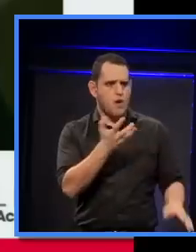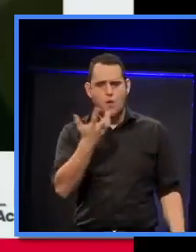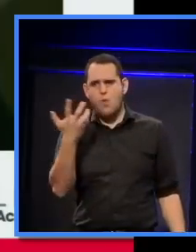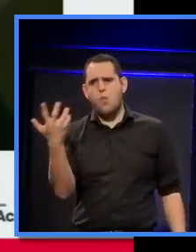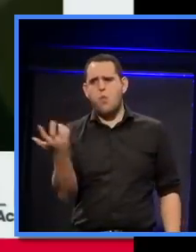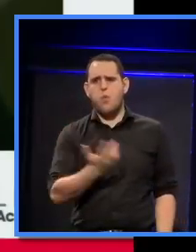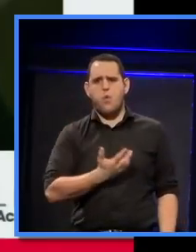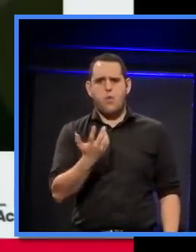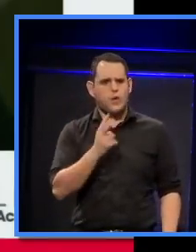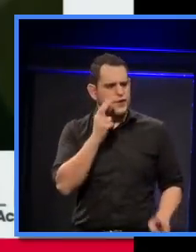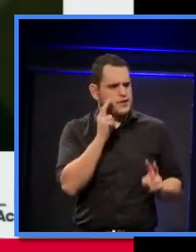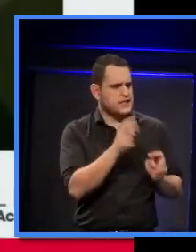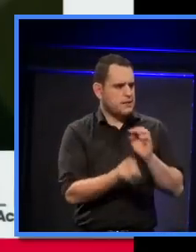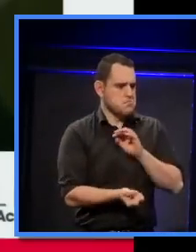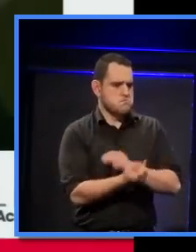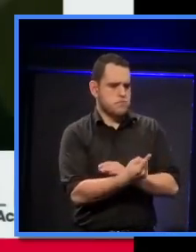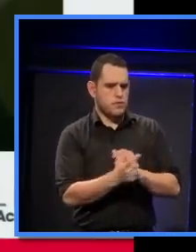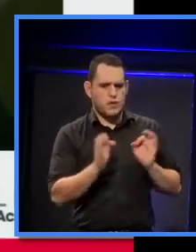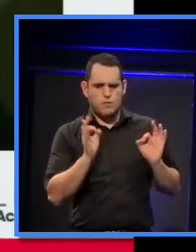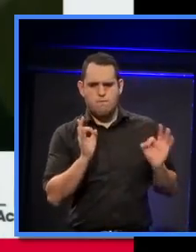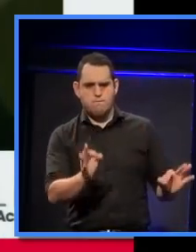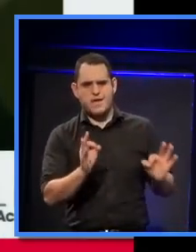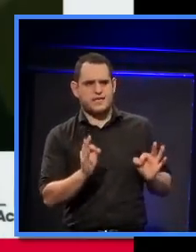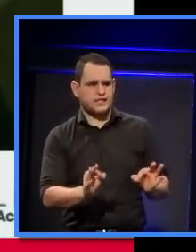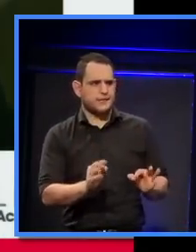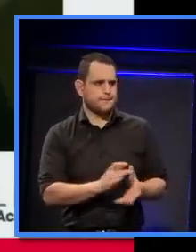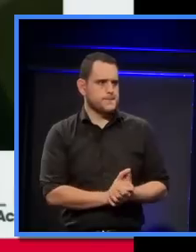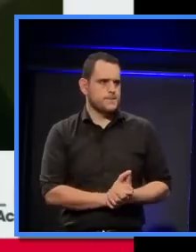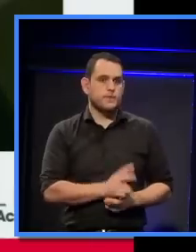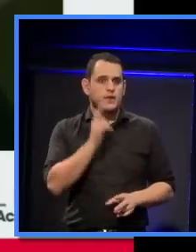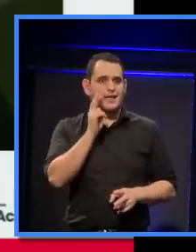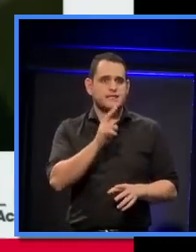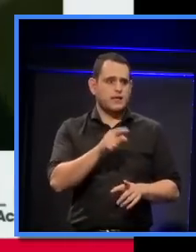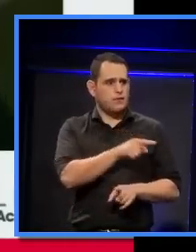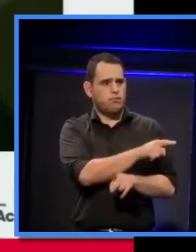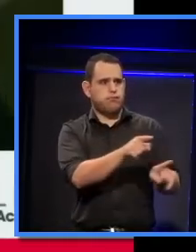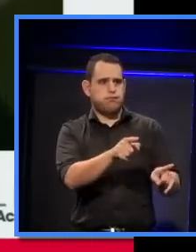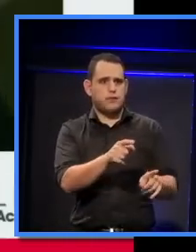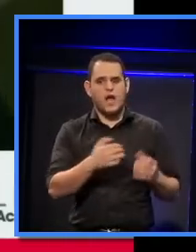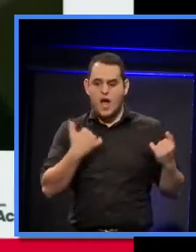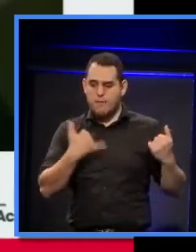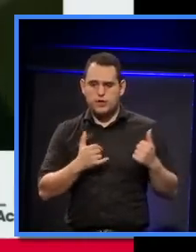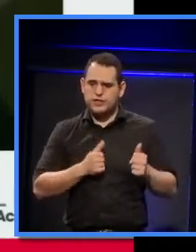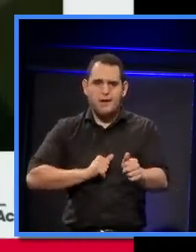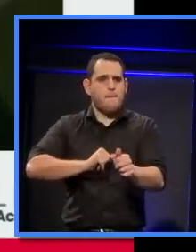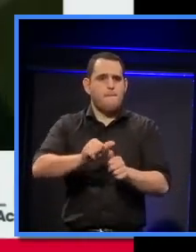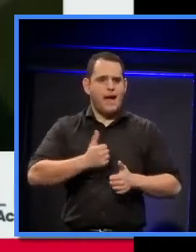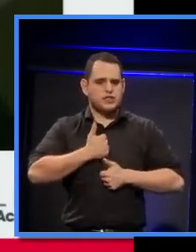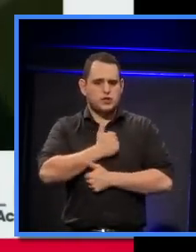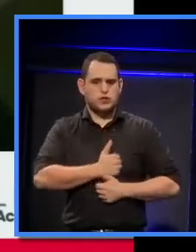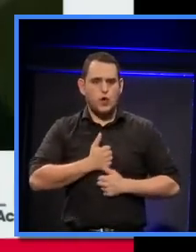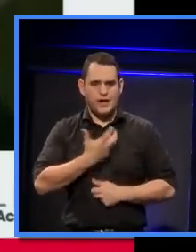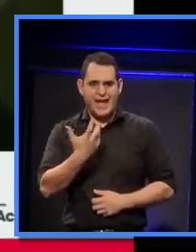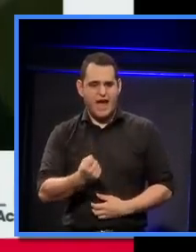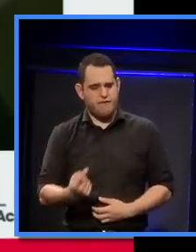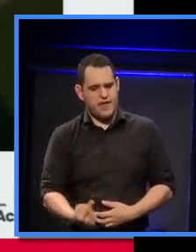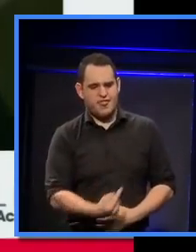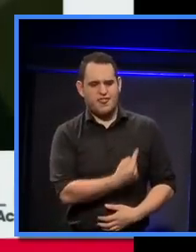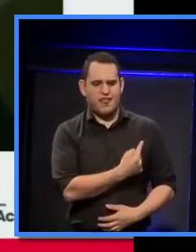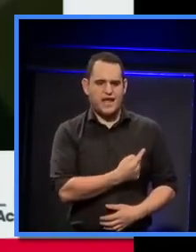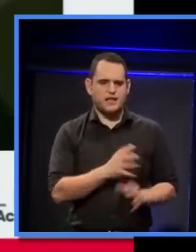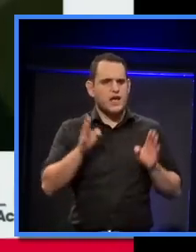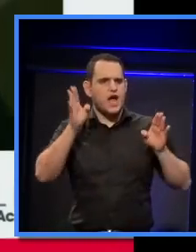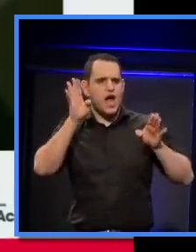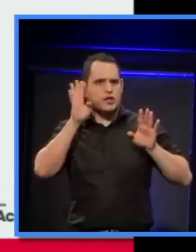can see that we've been given one of the greatest joys a musician can have, which is a truly great acoustic